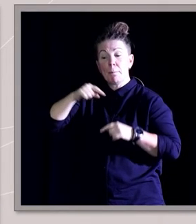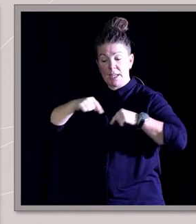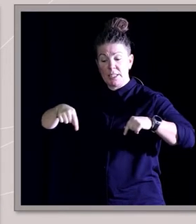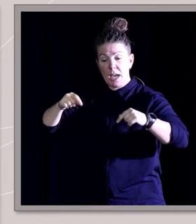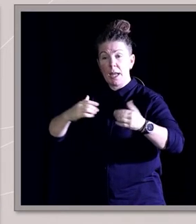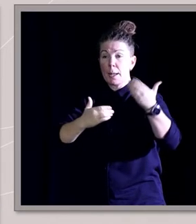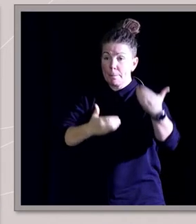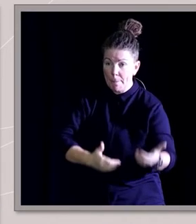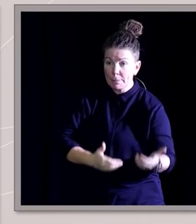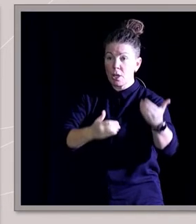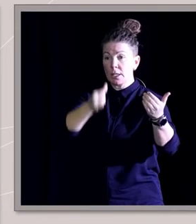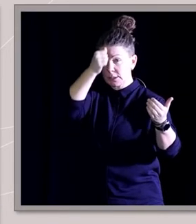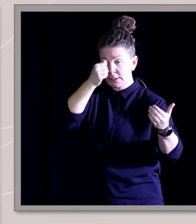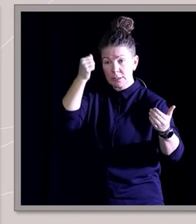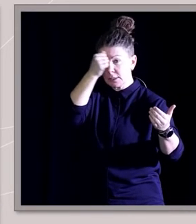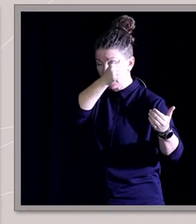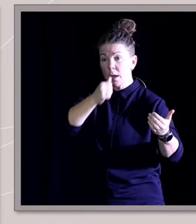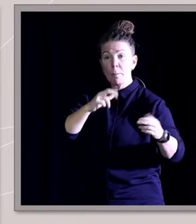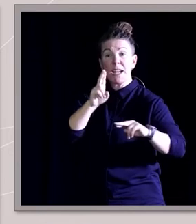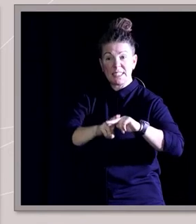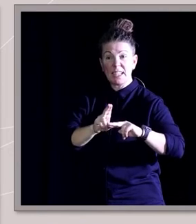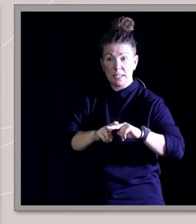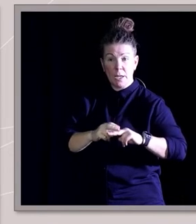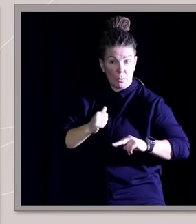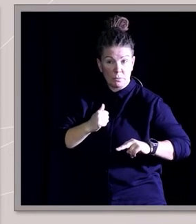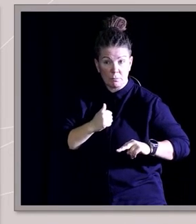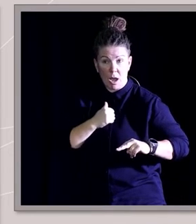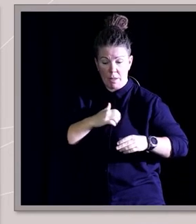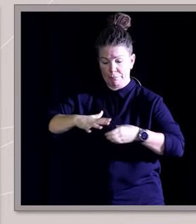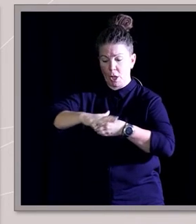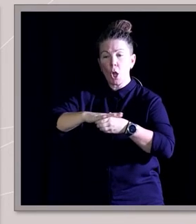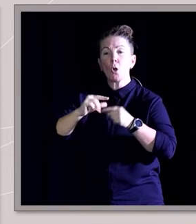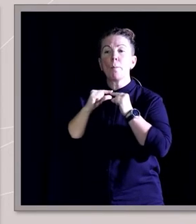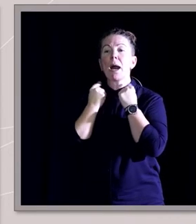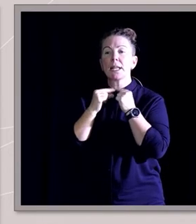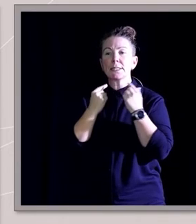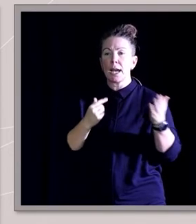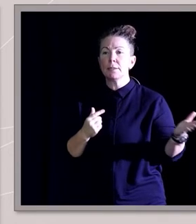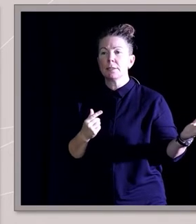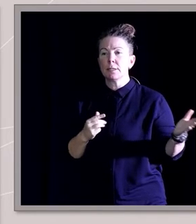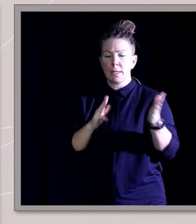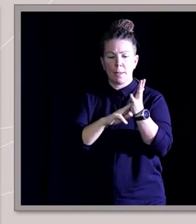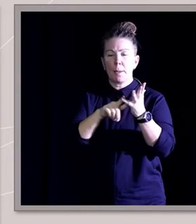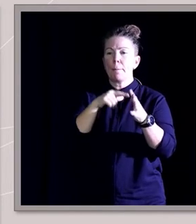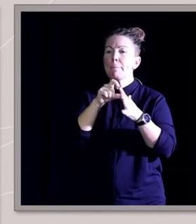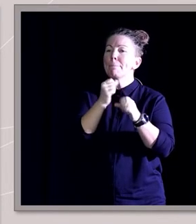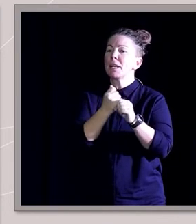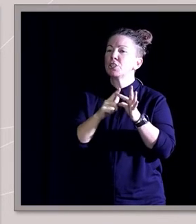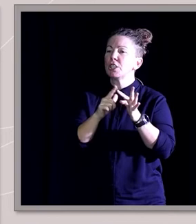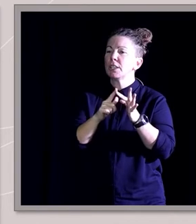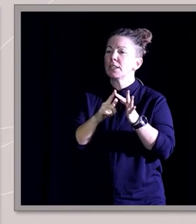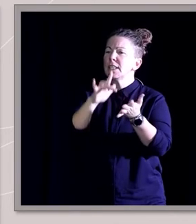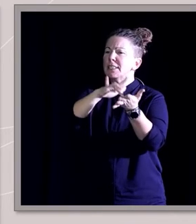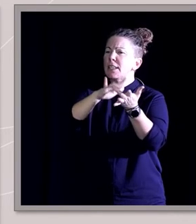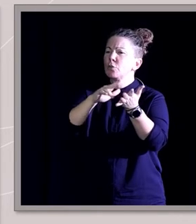being baptised by my dad, who was my local pastor. And this is in Mudgie, in the central western New South Wales, a